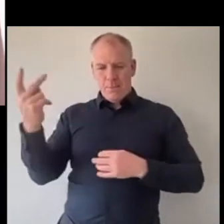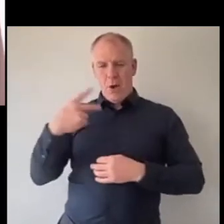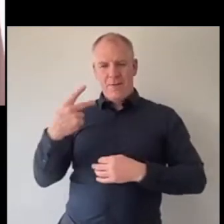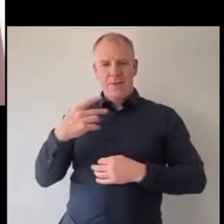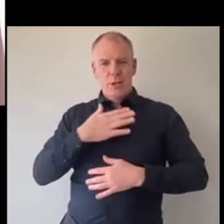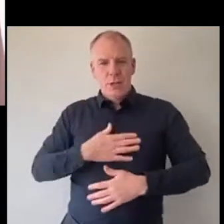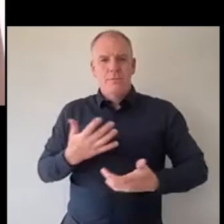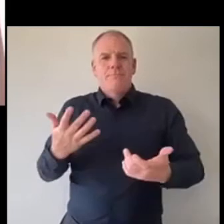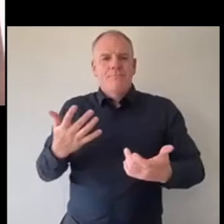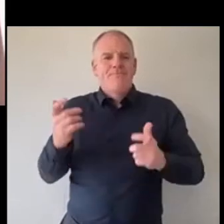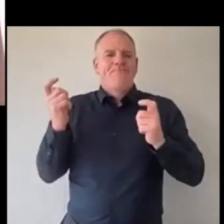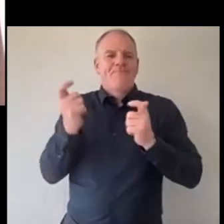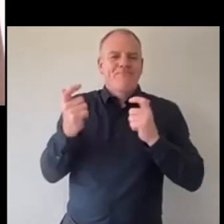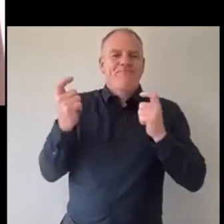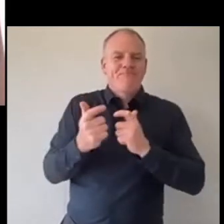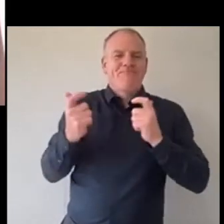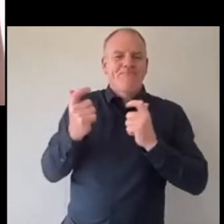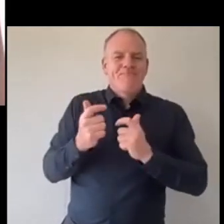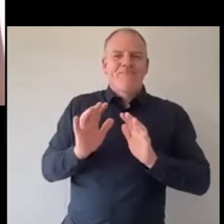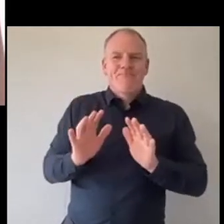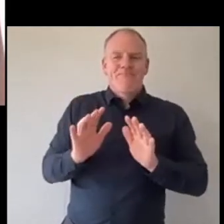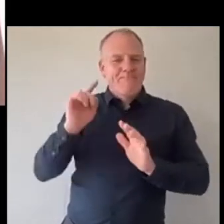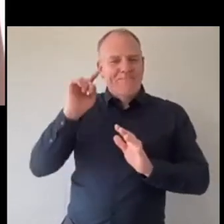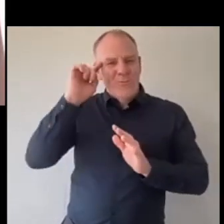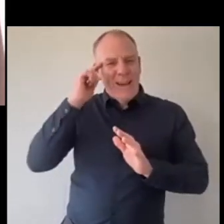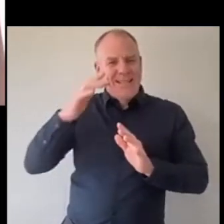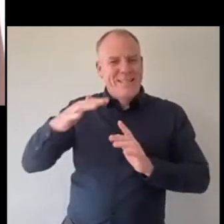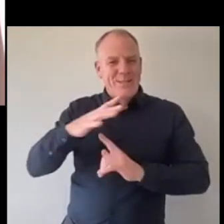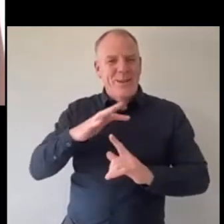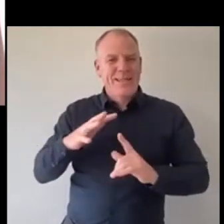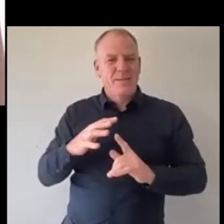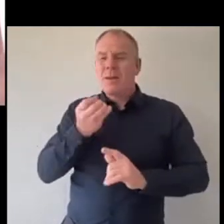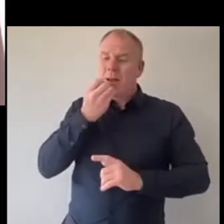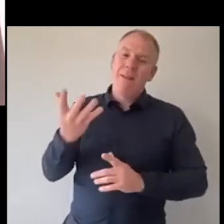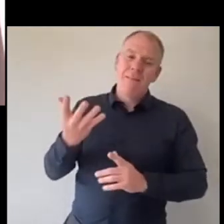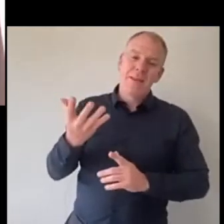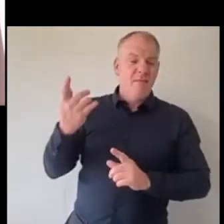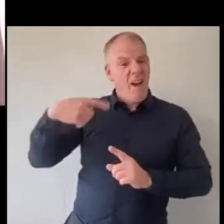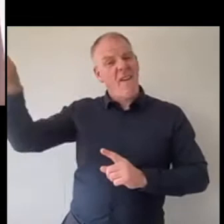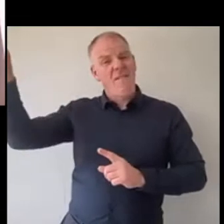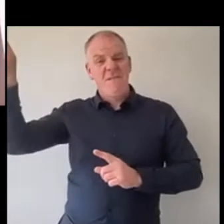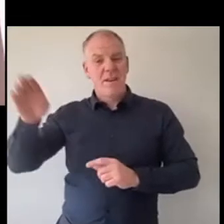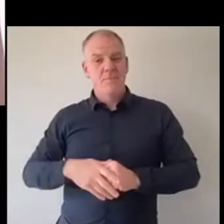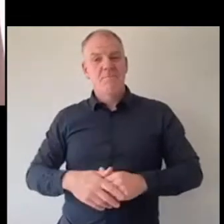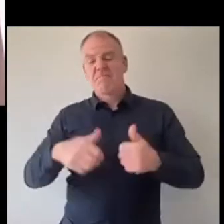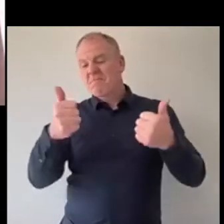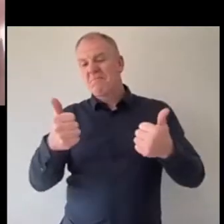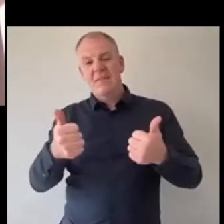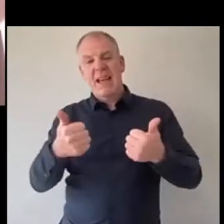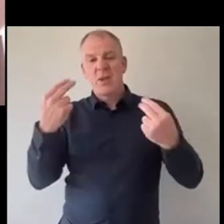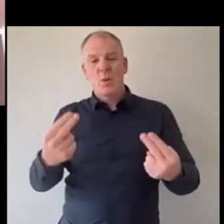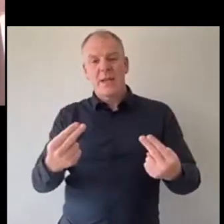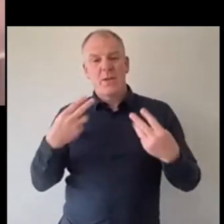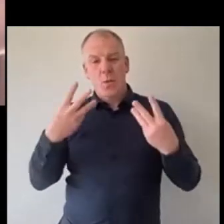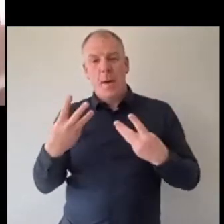just had that moment of like wow this is nuts and it was just lovely and that was it and he drove off and he said anything you need if you want me to